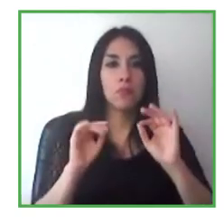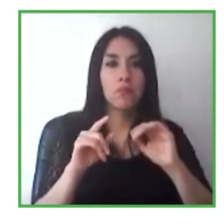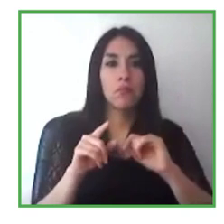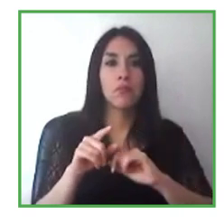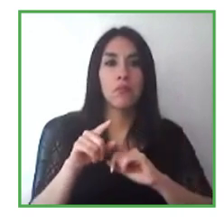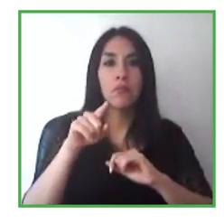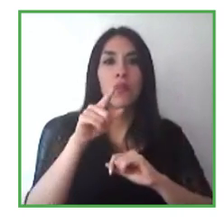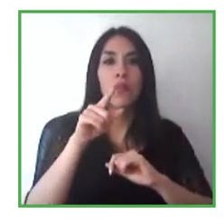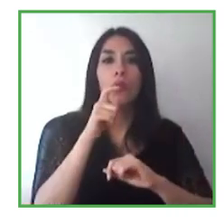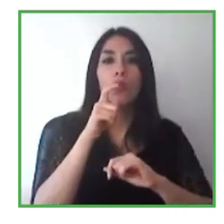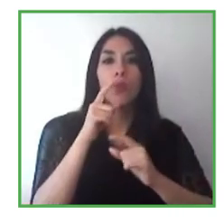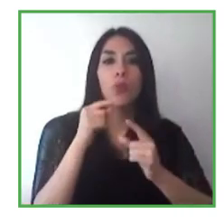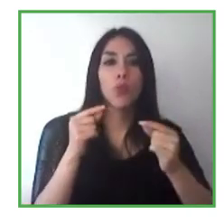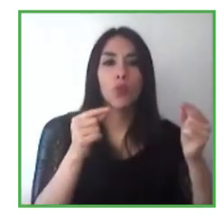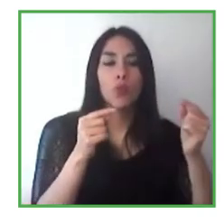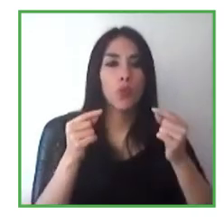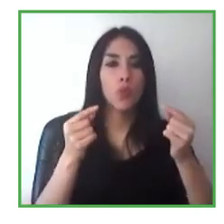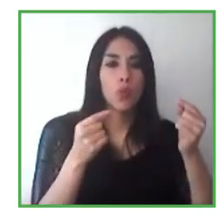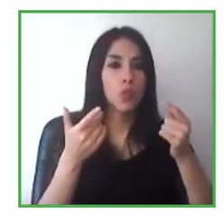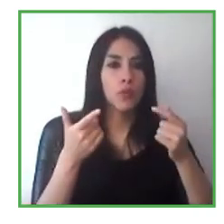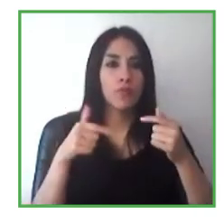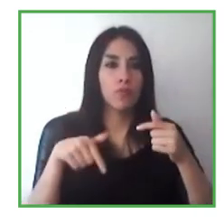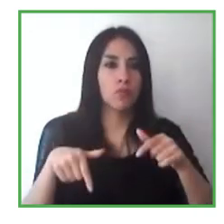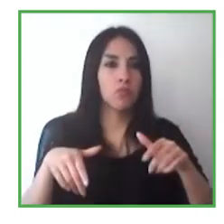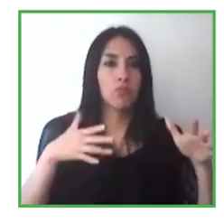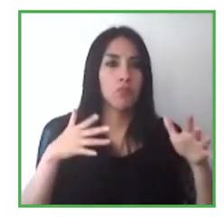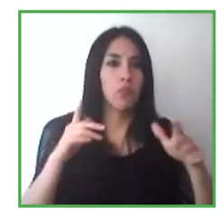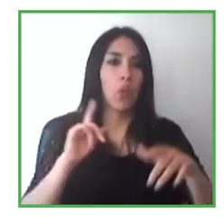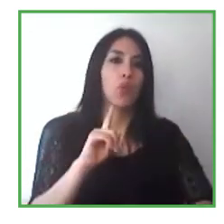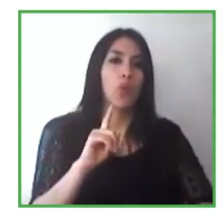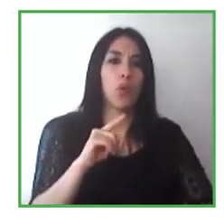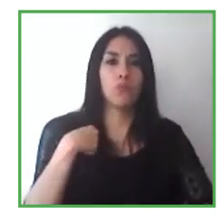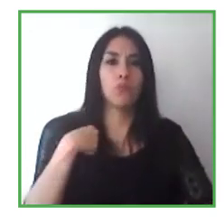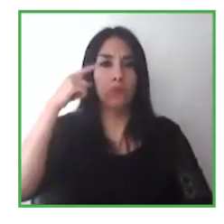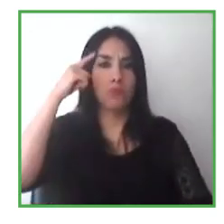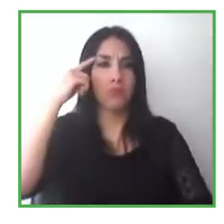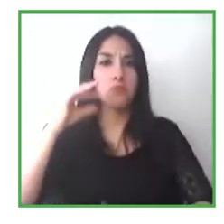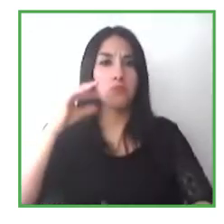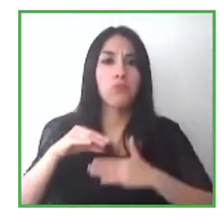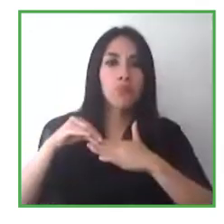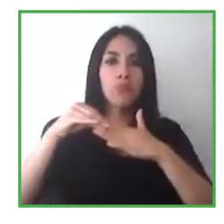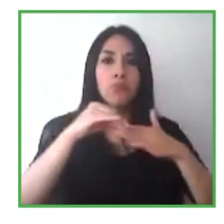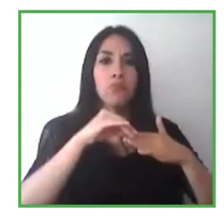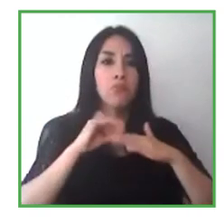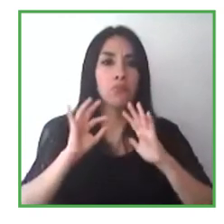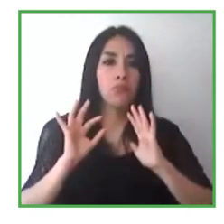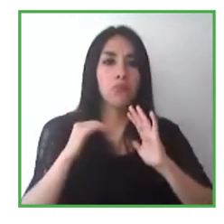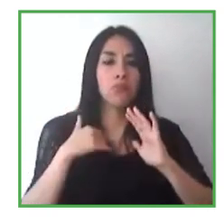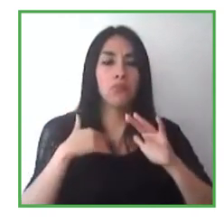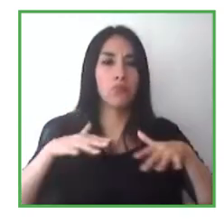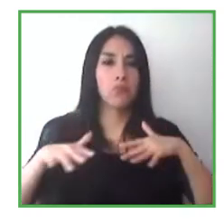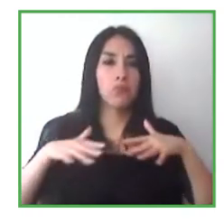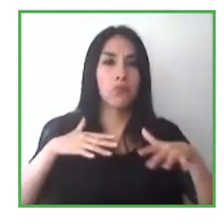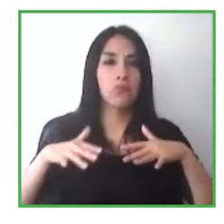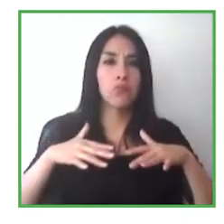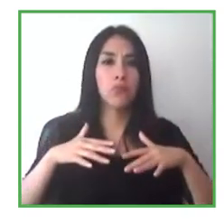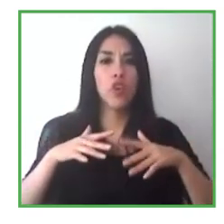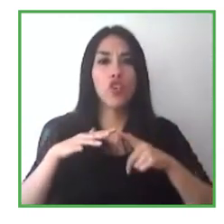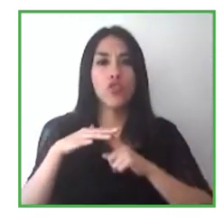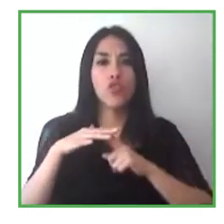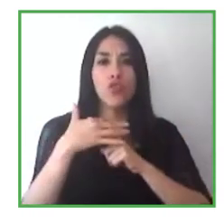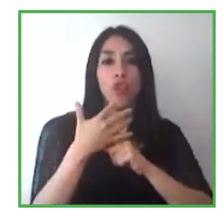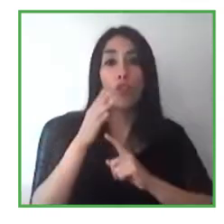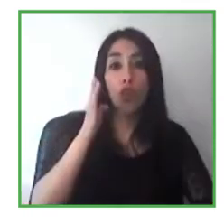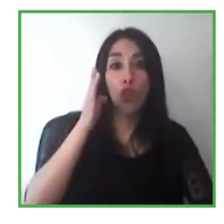society forward if we simply take the first step or the next step, whatever our journey is around including